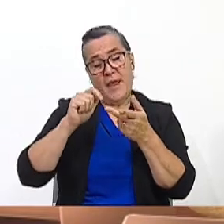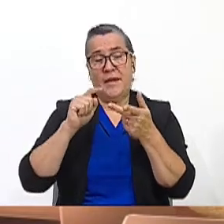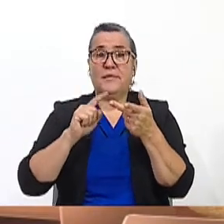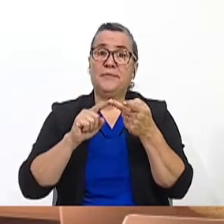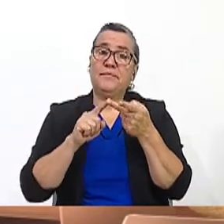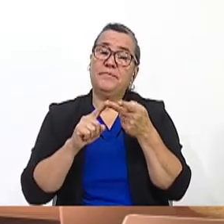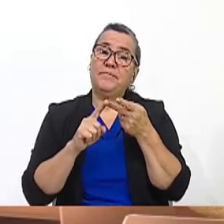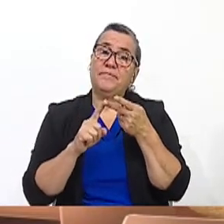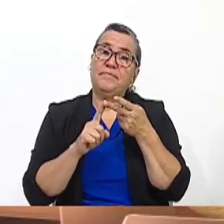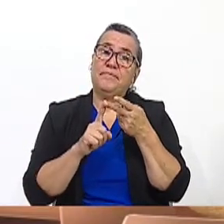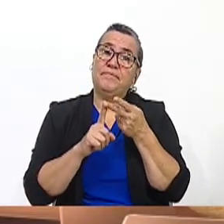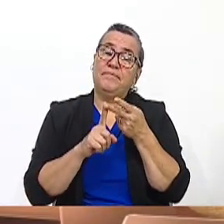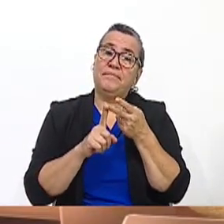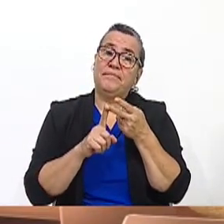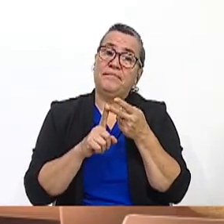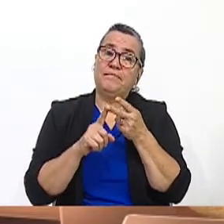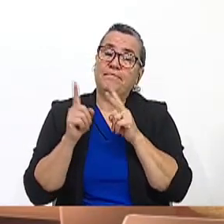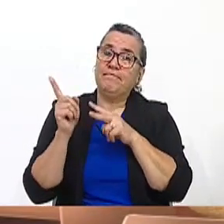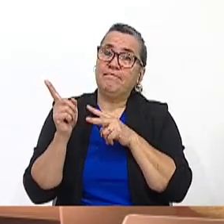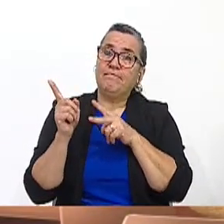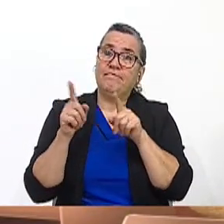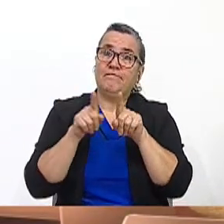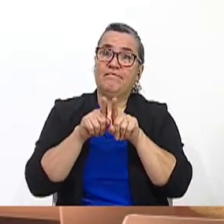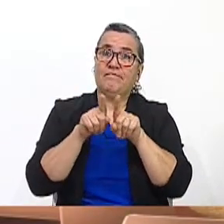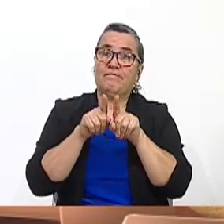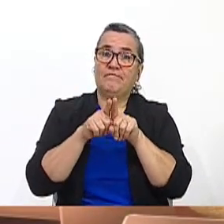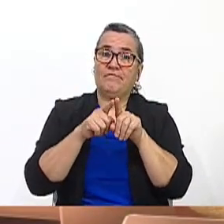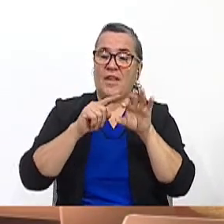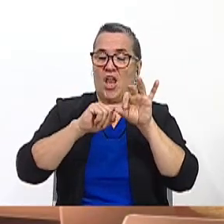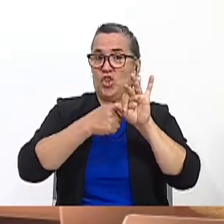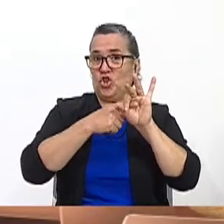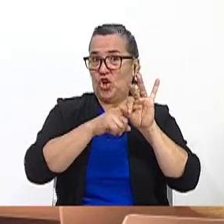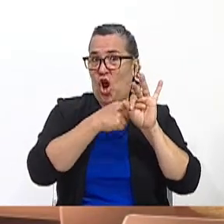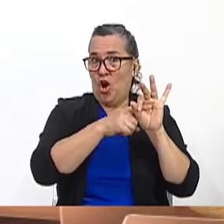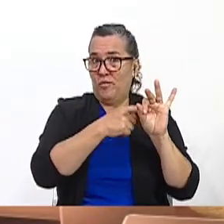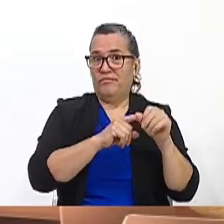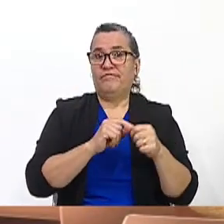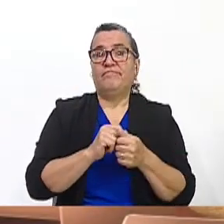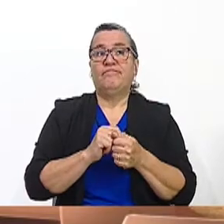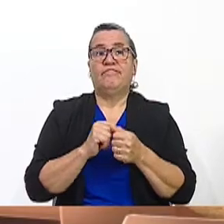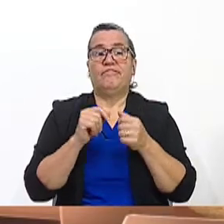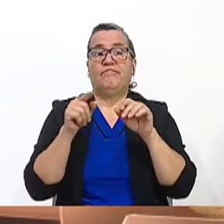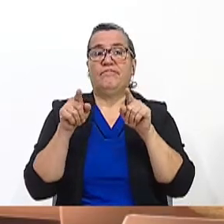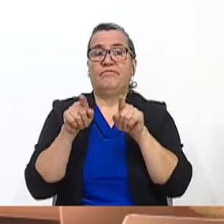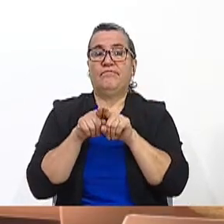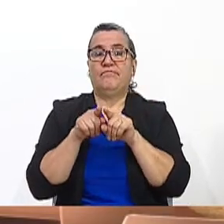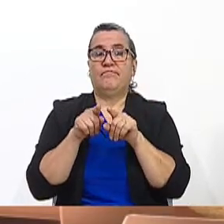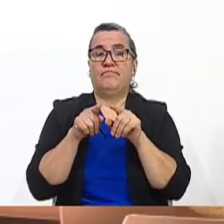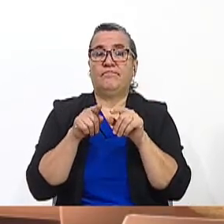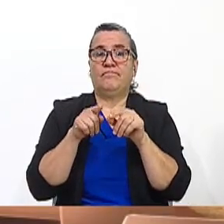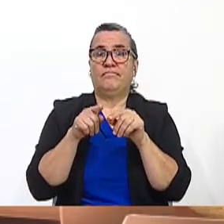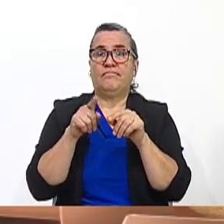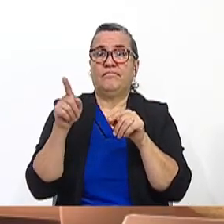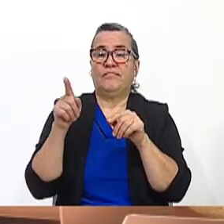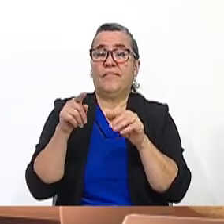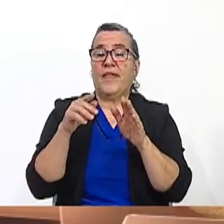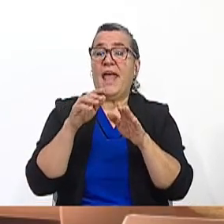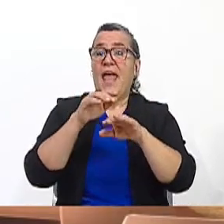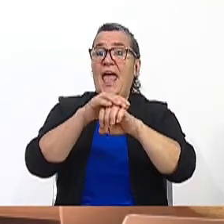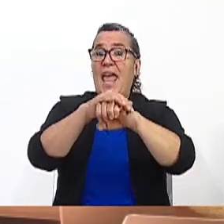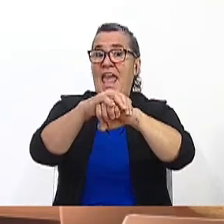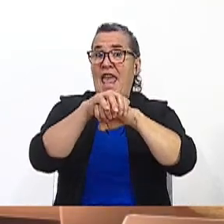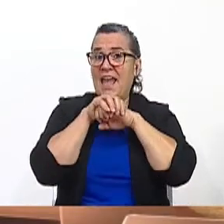a sharpener, your English